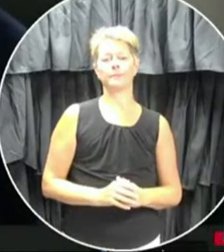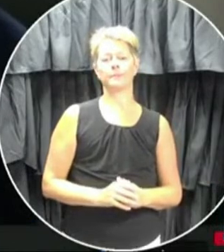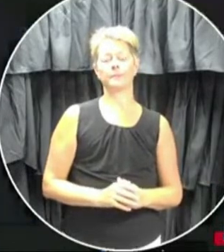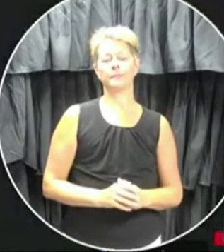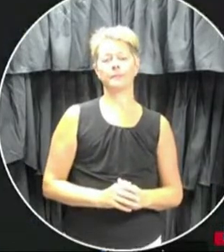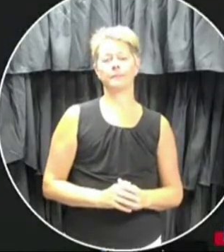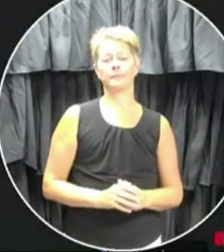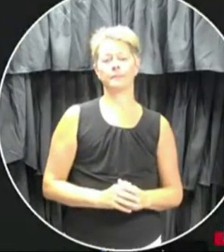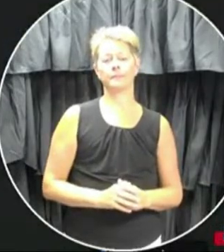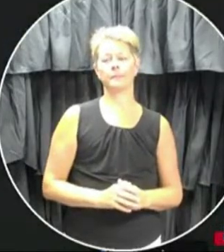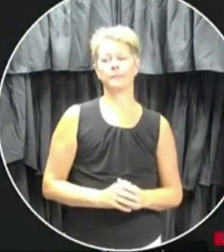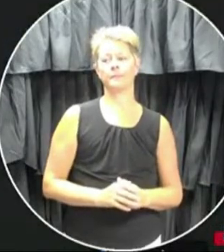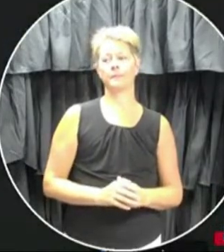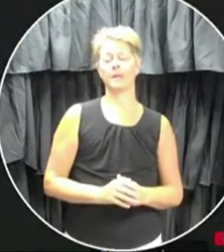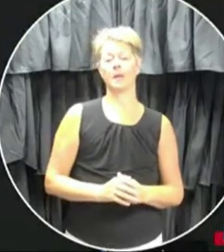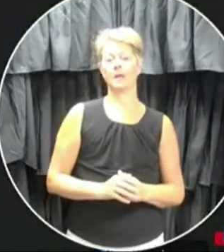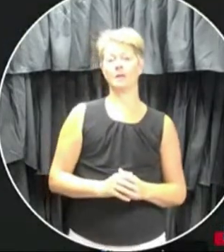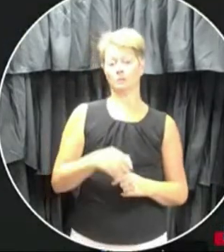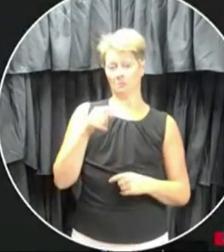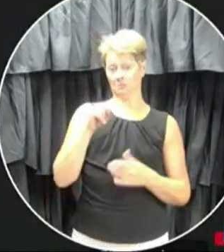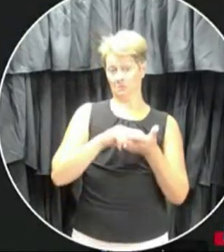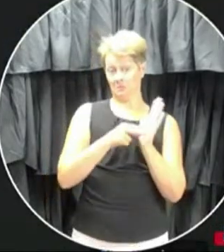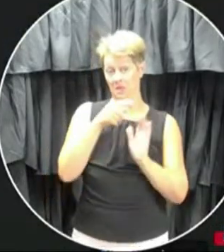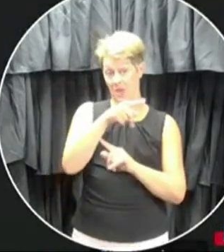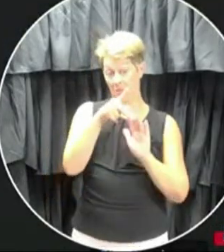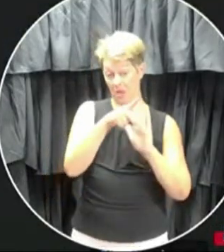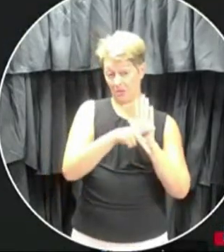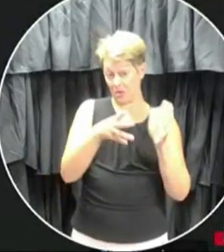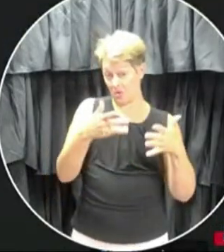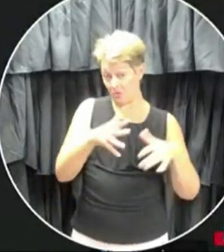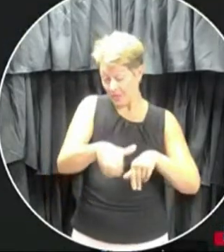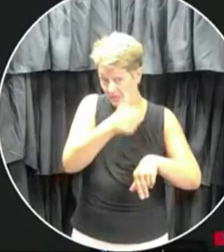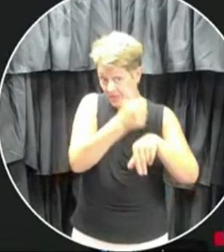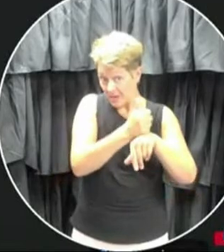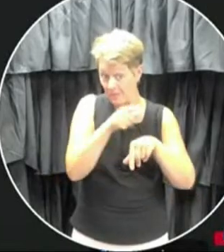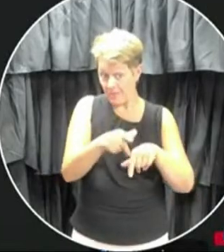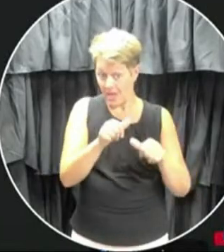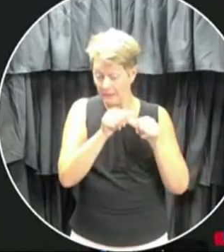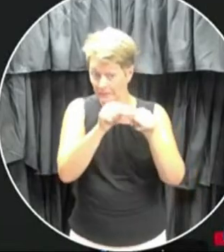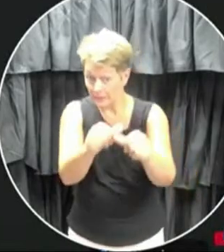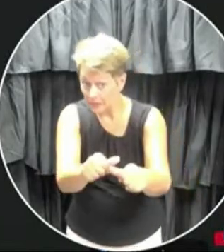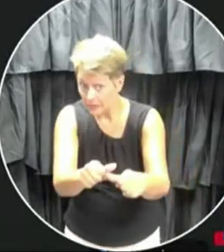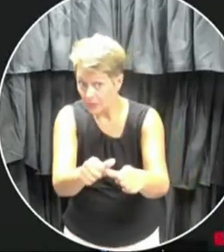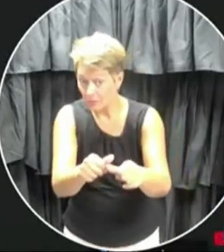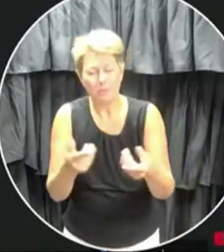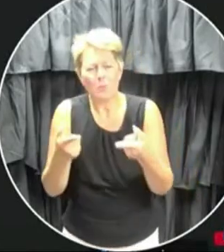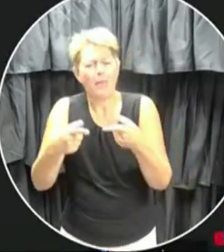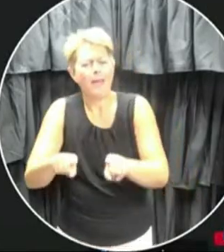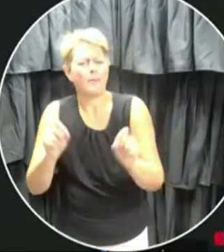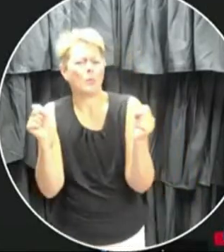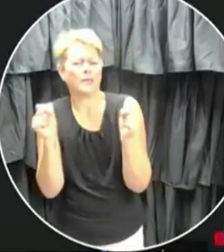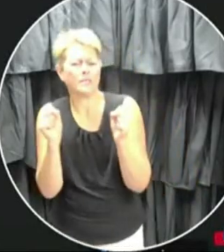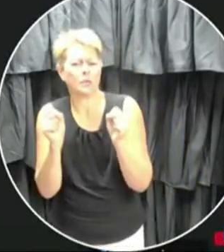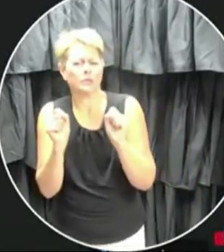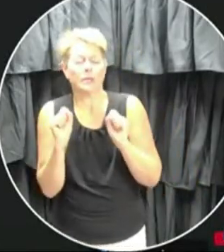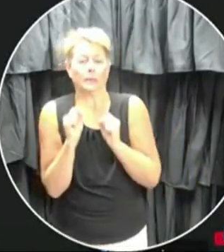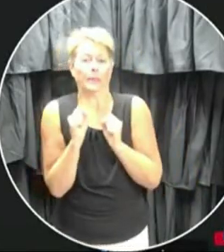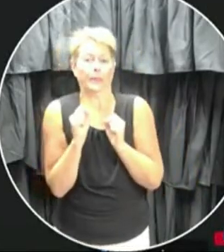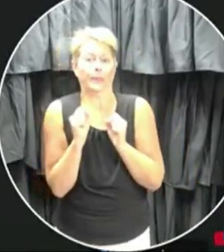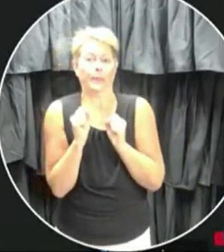So, so is this just an existing policy that's continuing and, and is what happens in the winter when it gets cold?